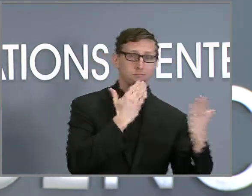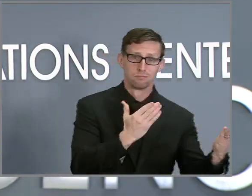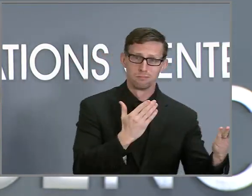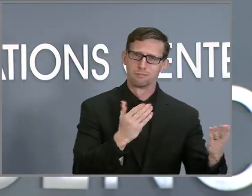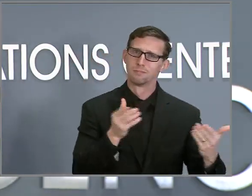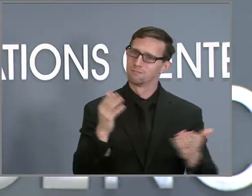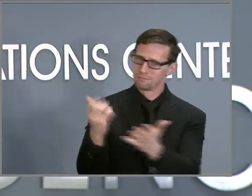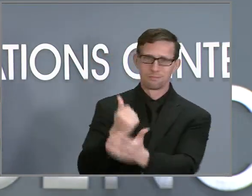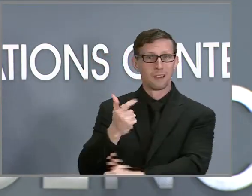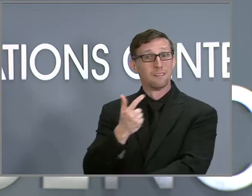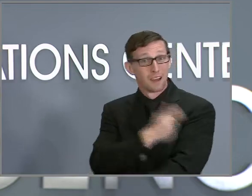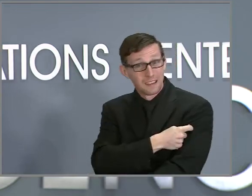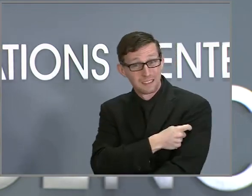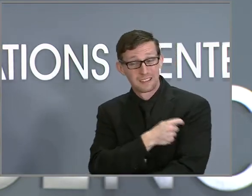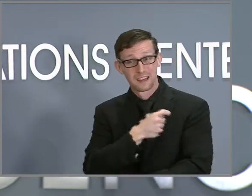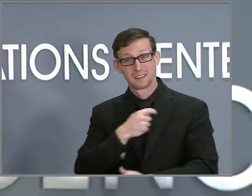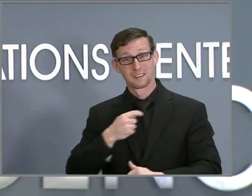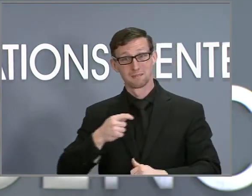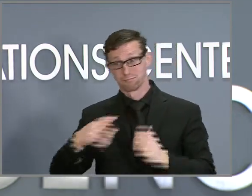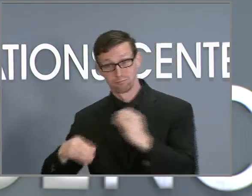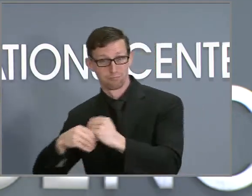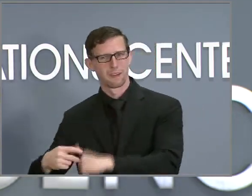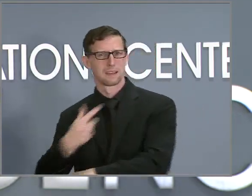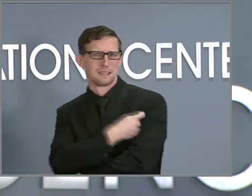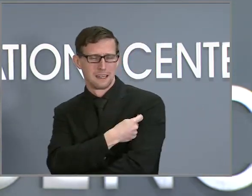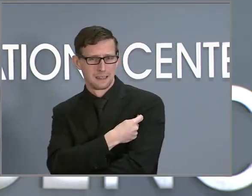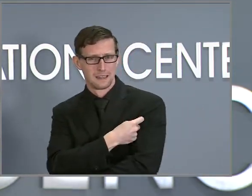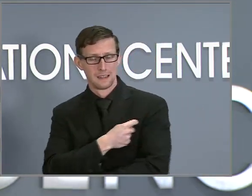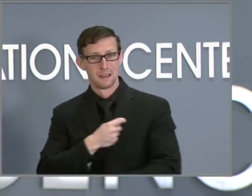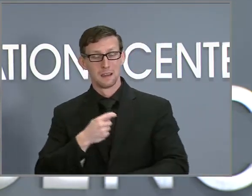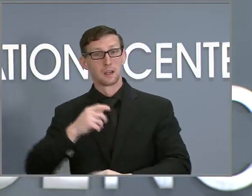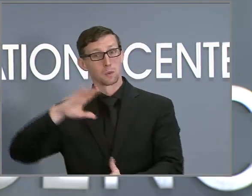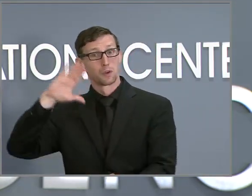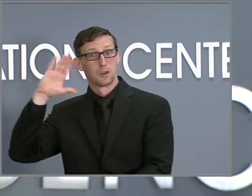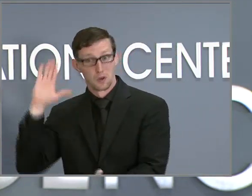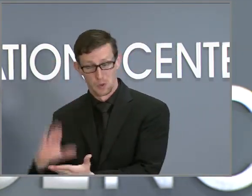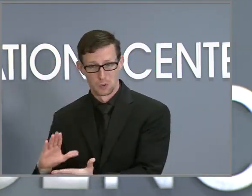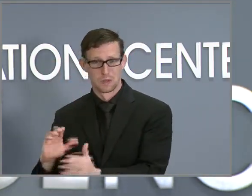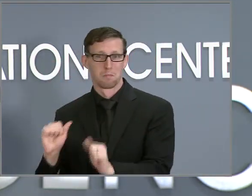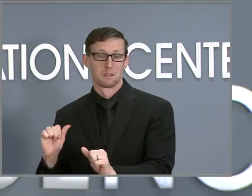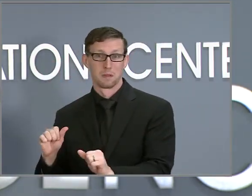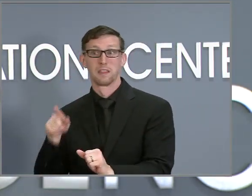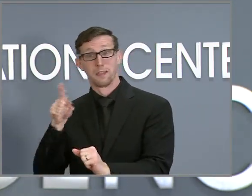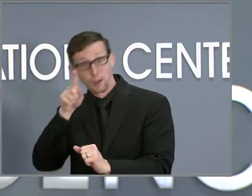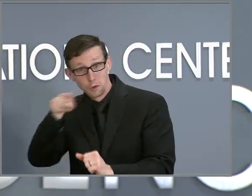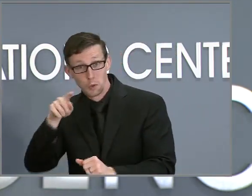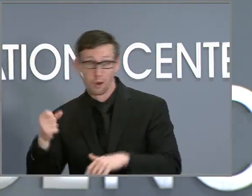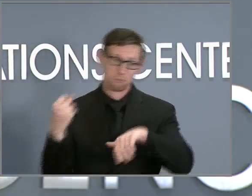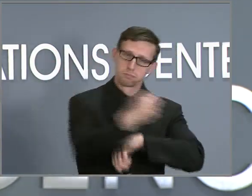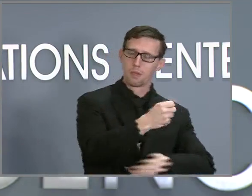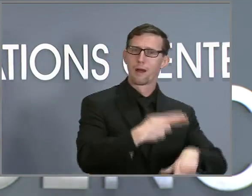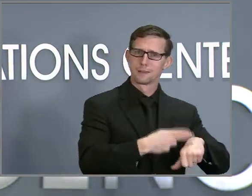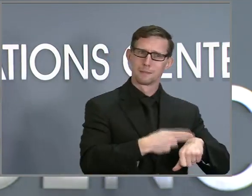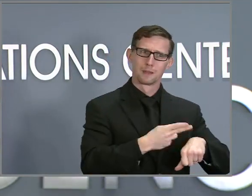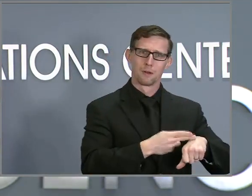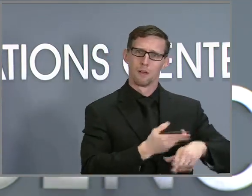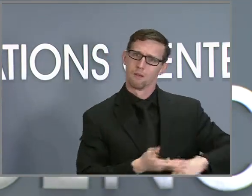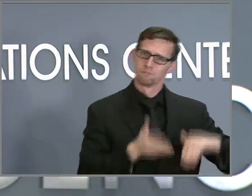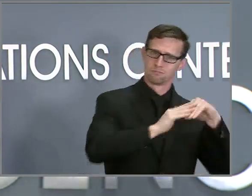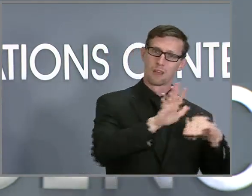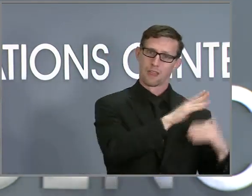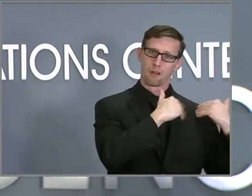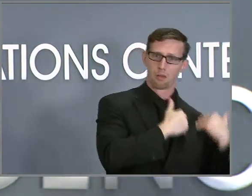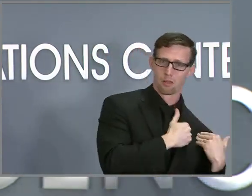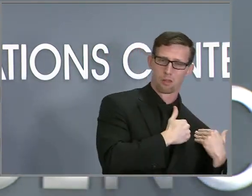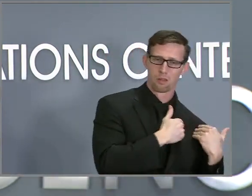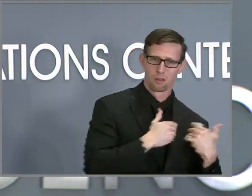boosted so we greatly reduce the chance that they have to treat us and add to their burden. As a